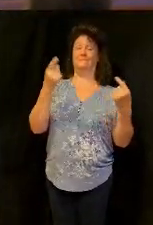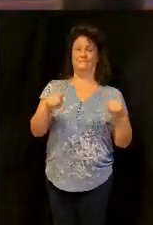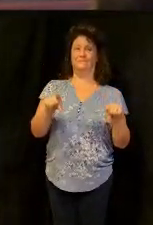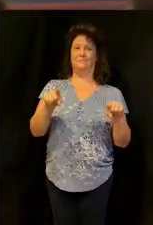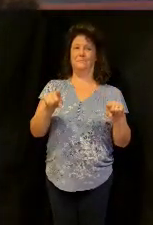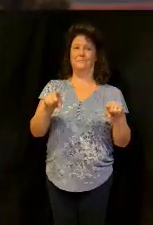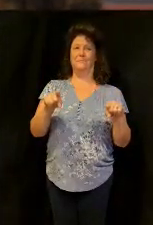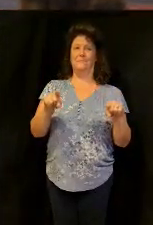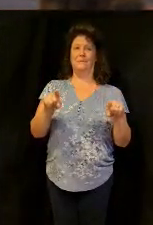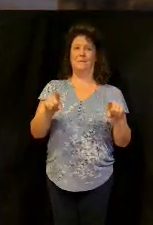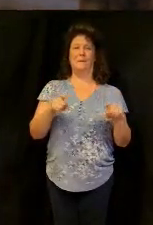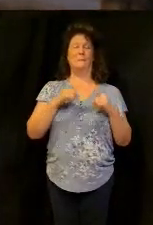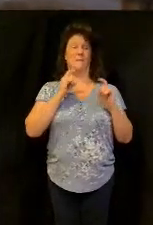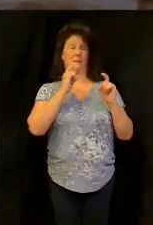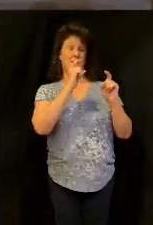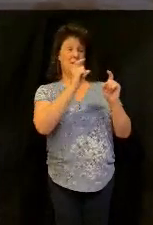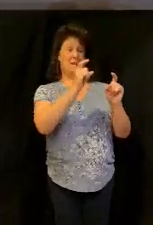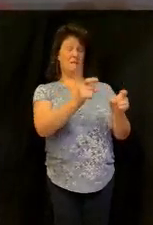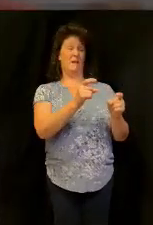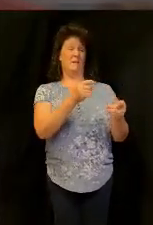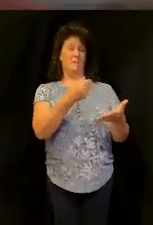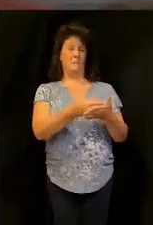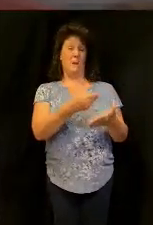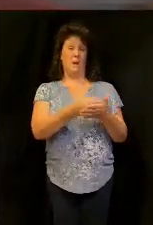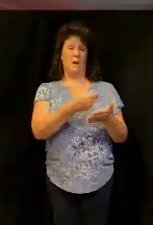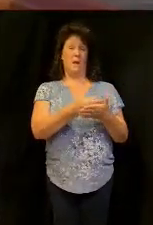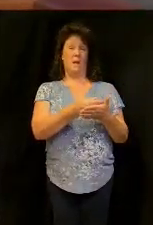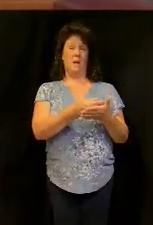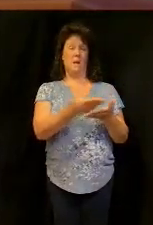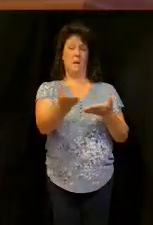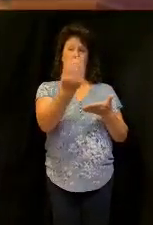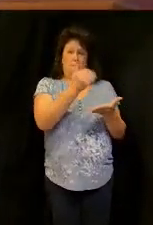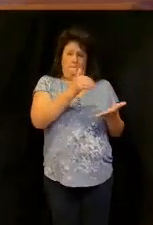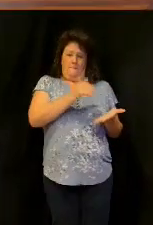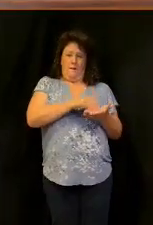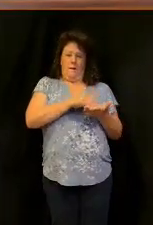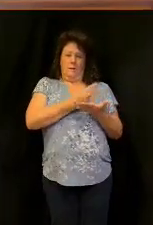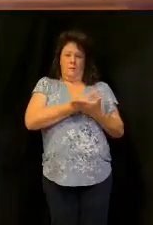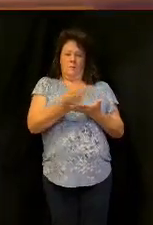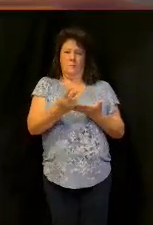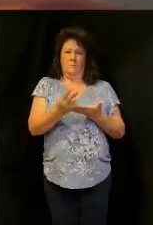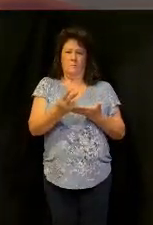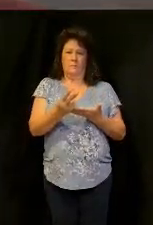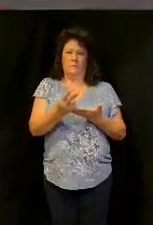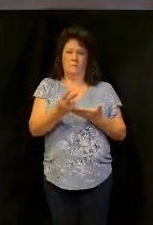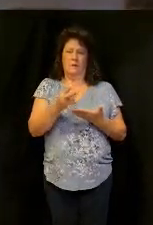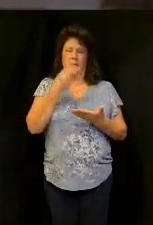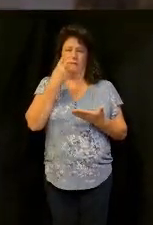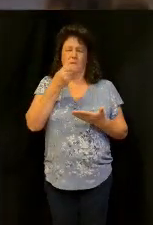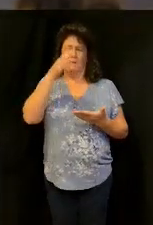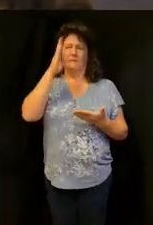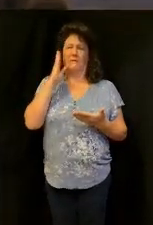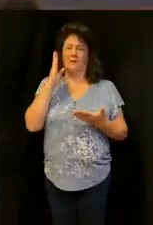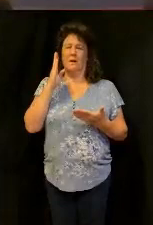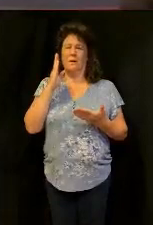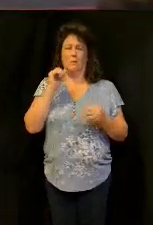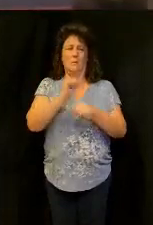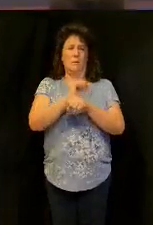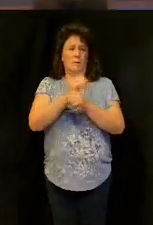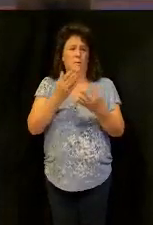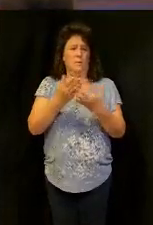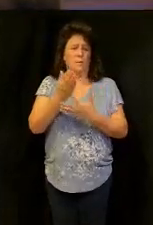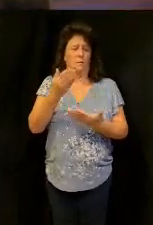I've gave money and seen return within two weeks I've sowed seed and seen return within months I've saw God do things through my finances